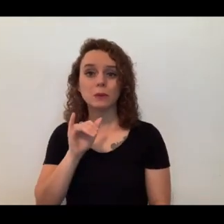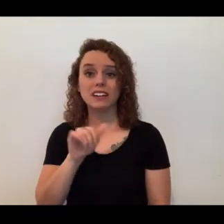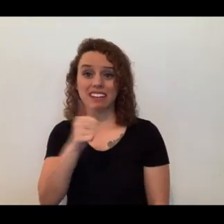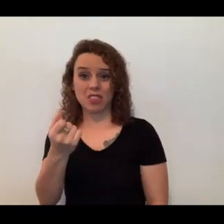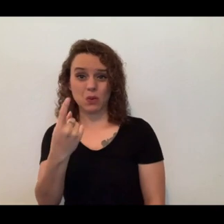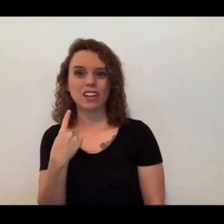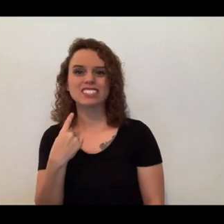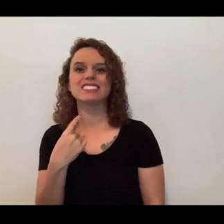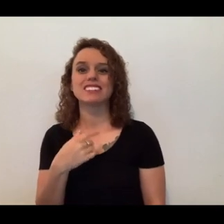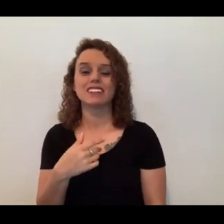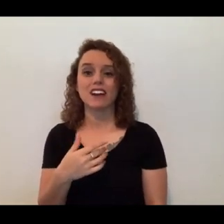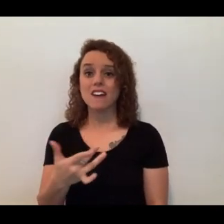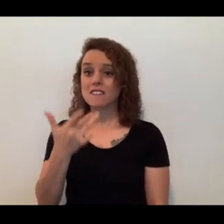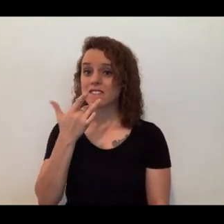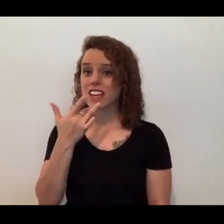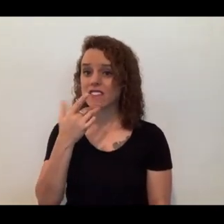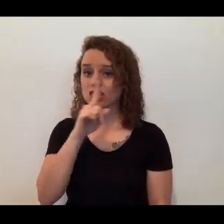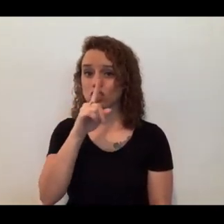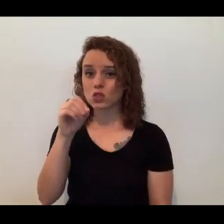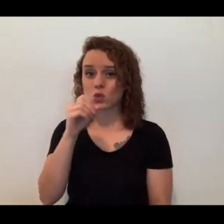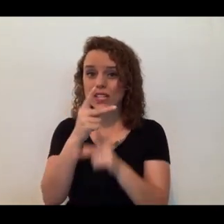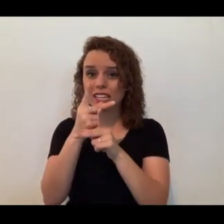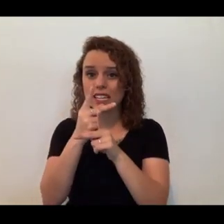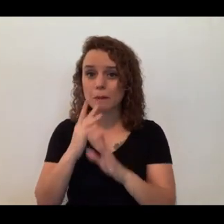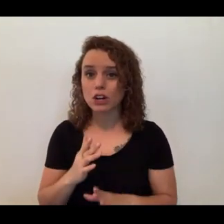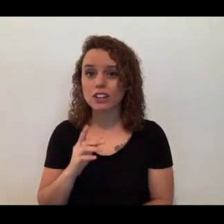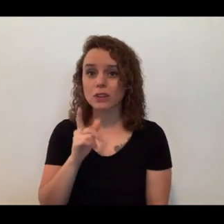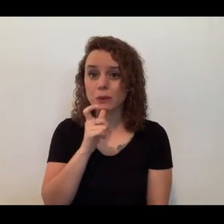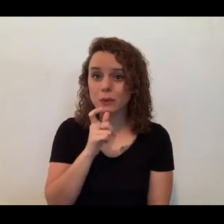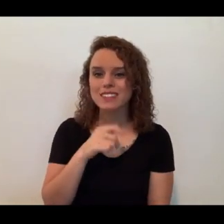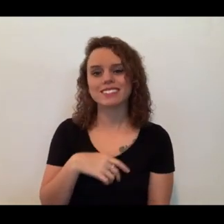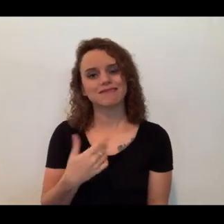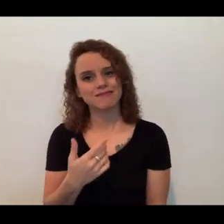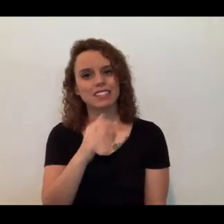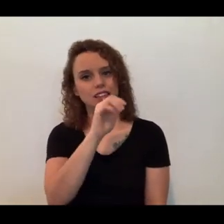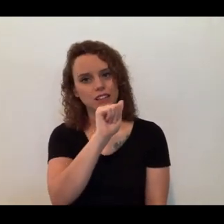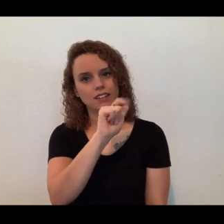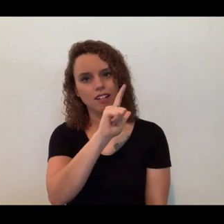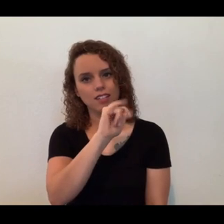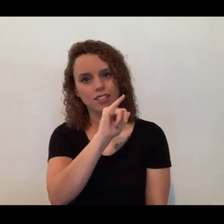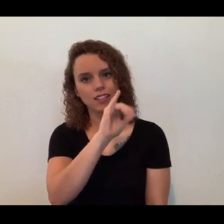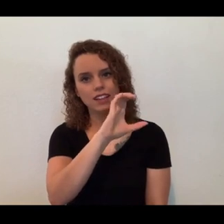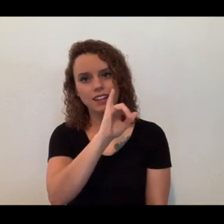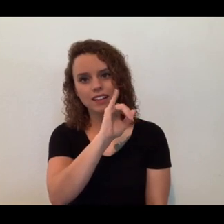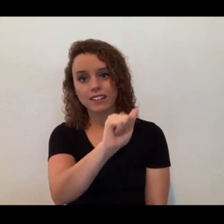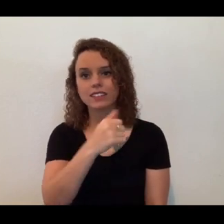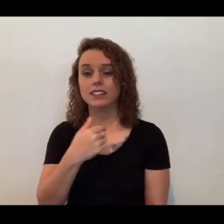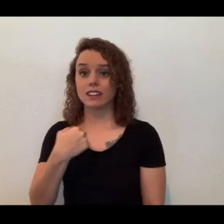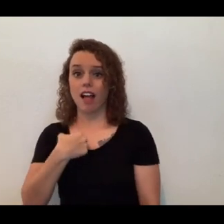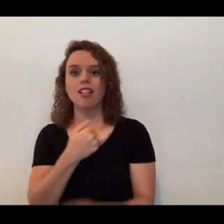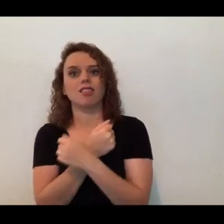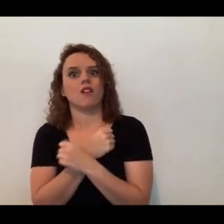favorite zookeeper? I'm going to have to say that it's Alicia. I love working with C.L. too, and I might